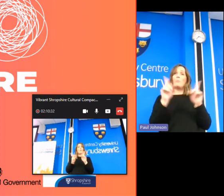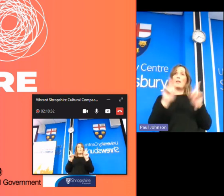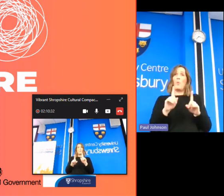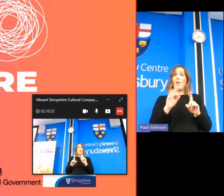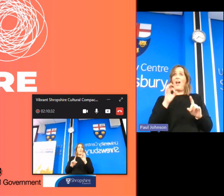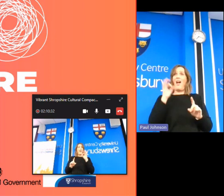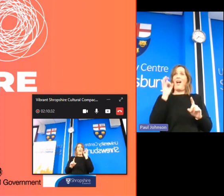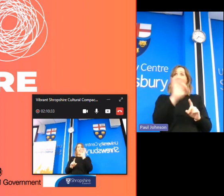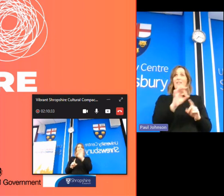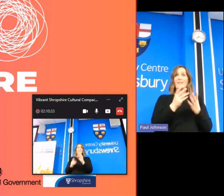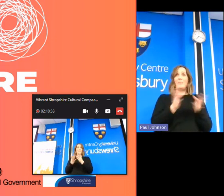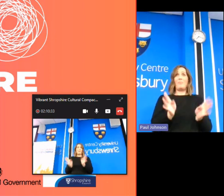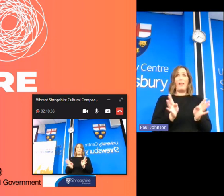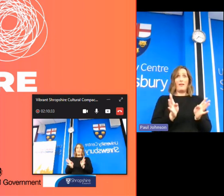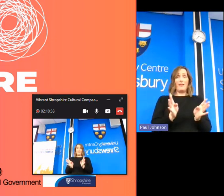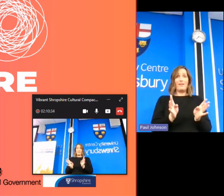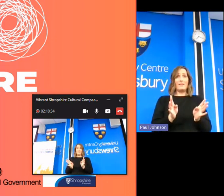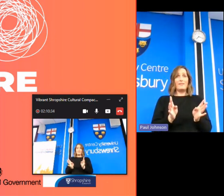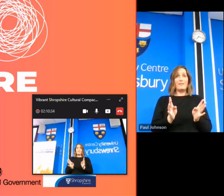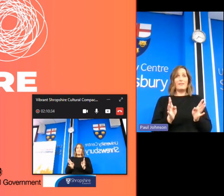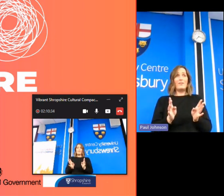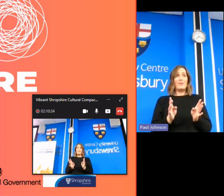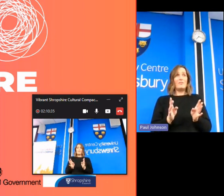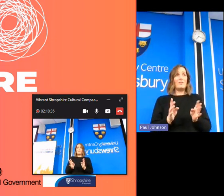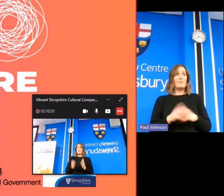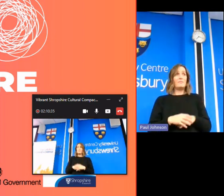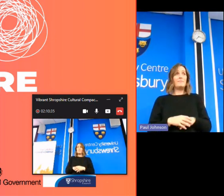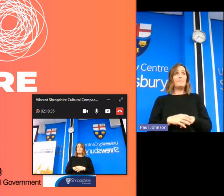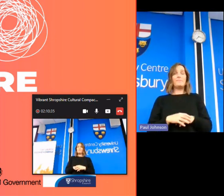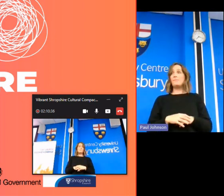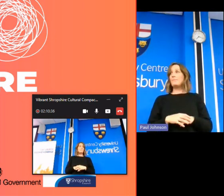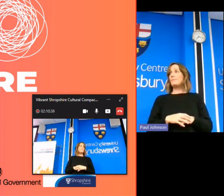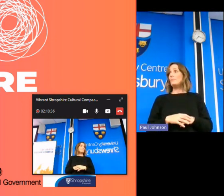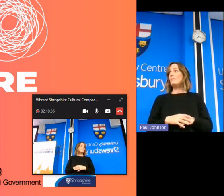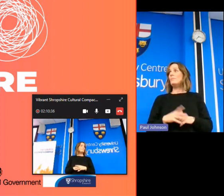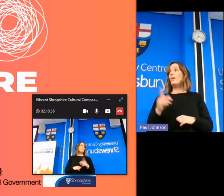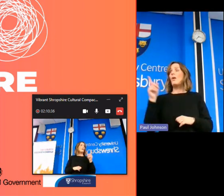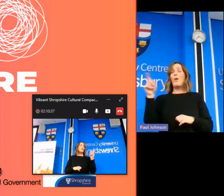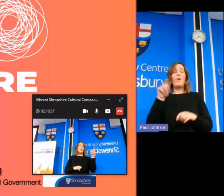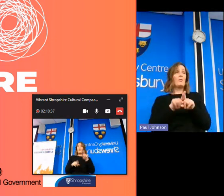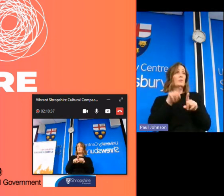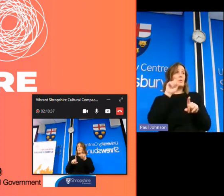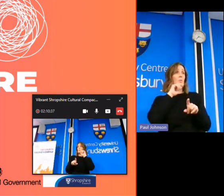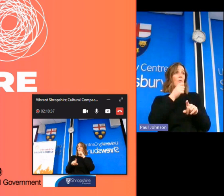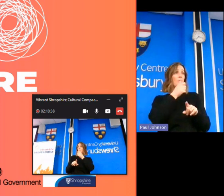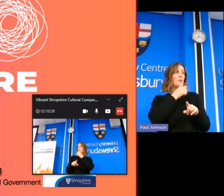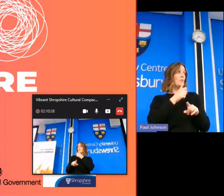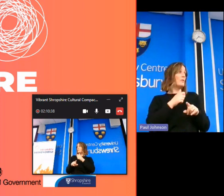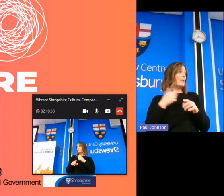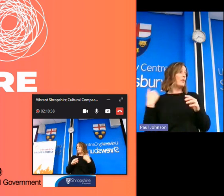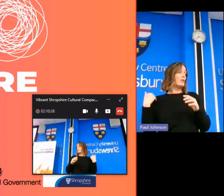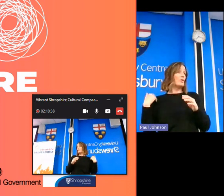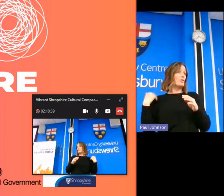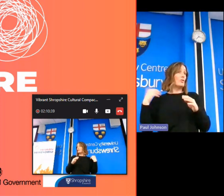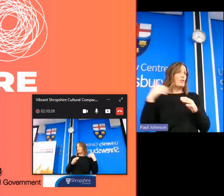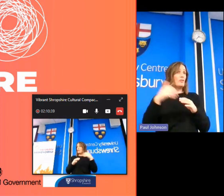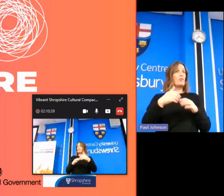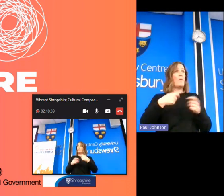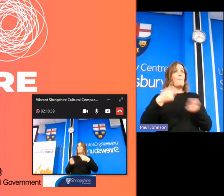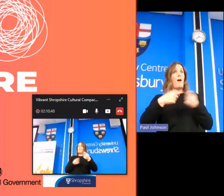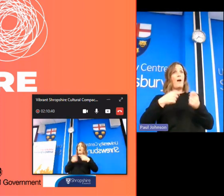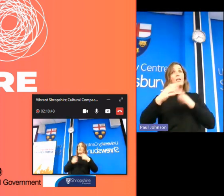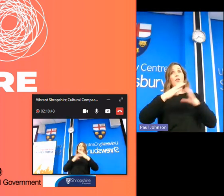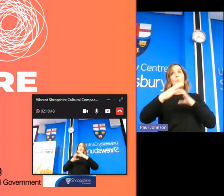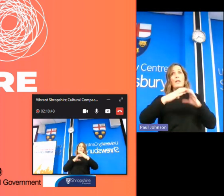that's the public see what they want i mean that seems to be working we'll also be using traditional marketing and communication